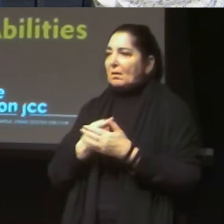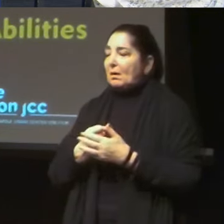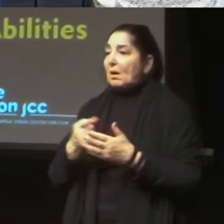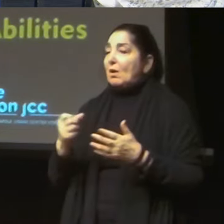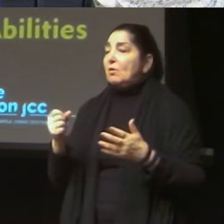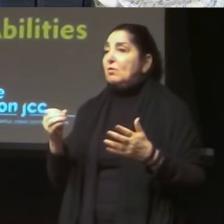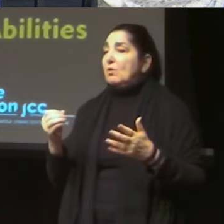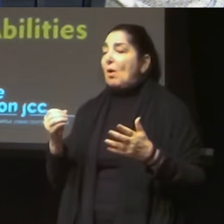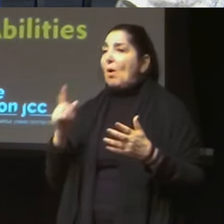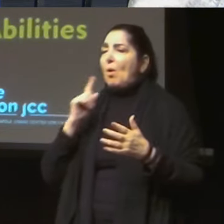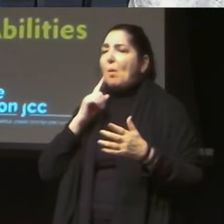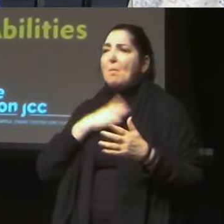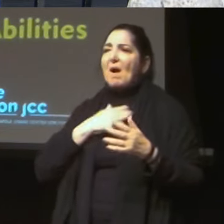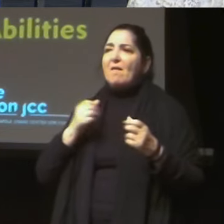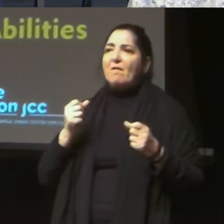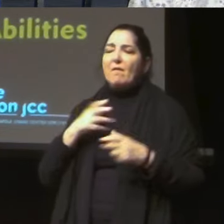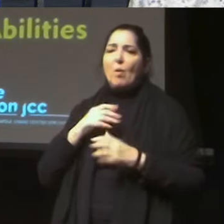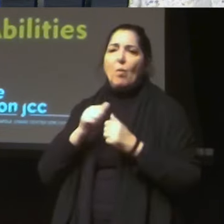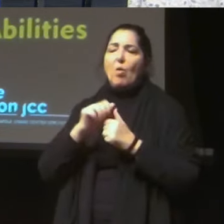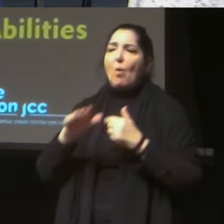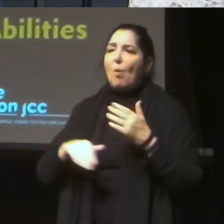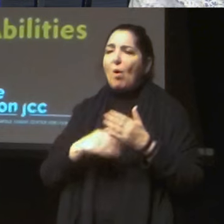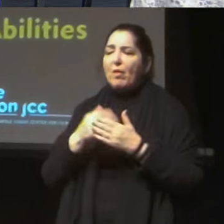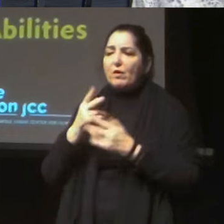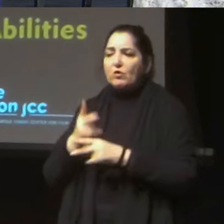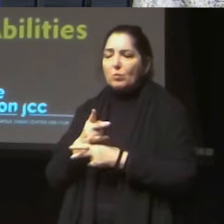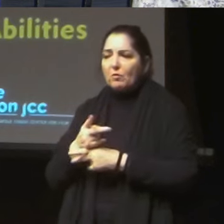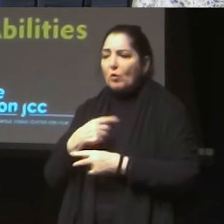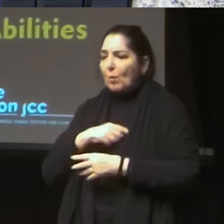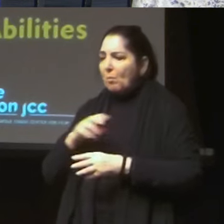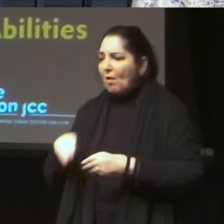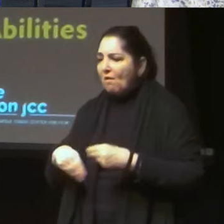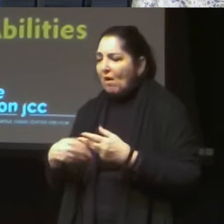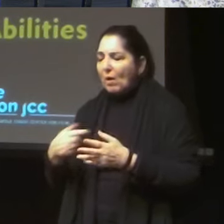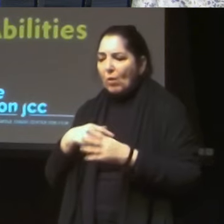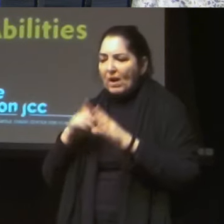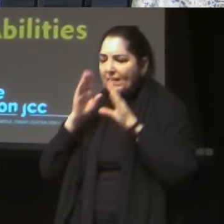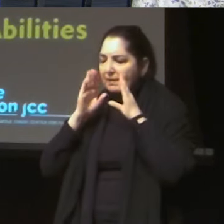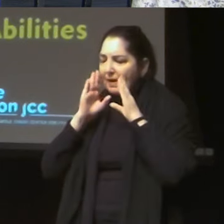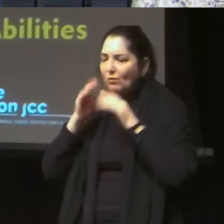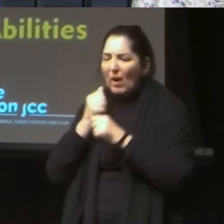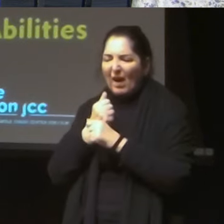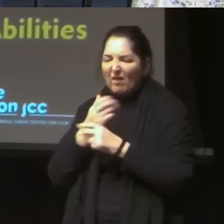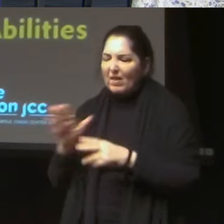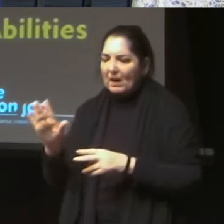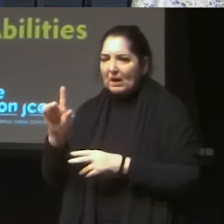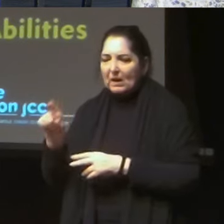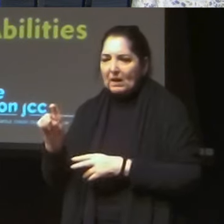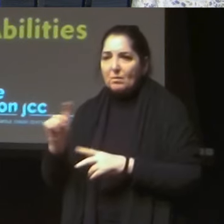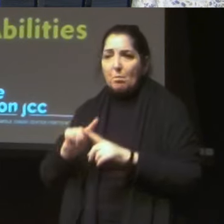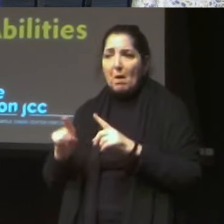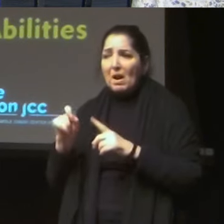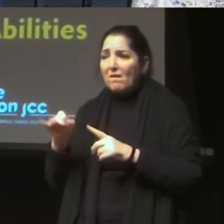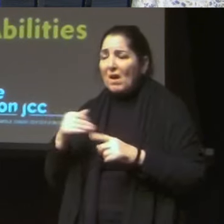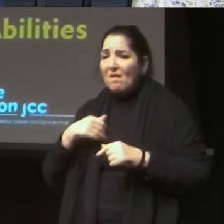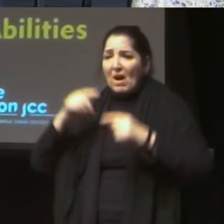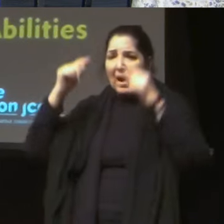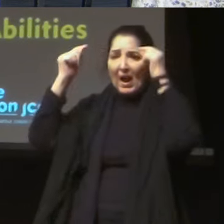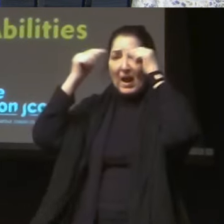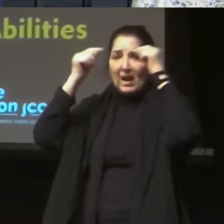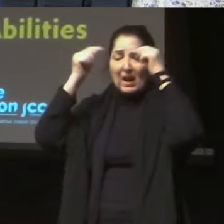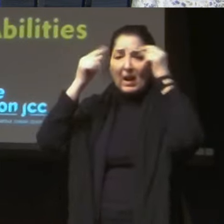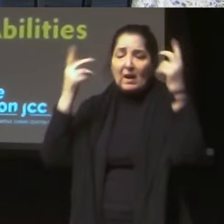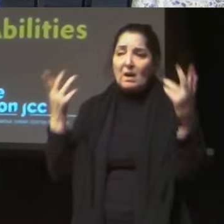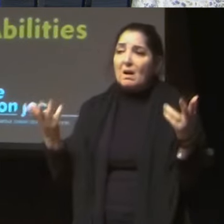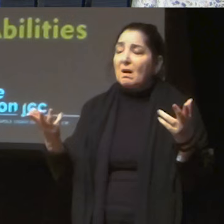he has a headache, um, we know he might, you know, um, you know, he might make a certain sound or display a certain